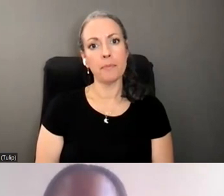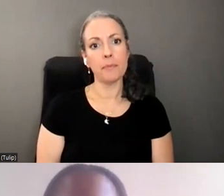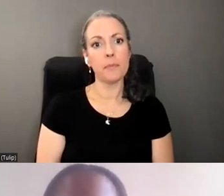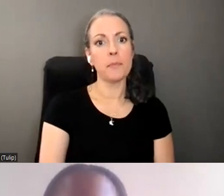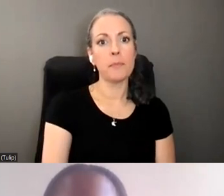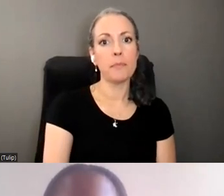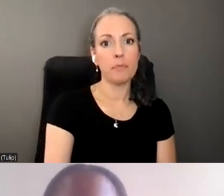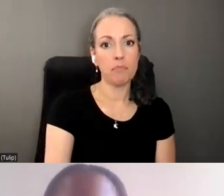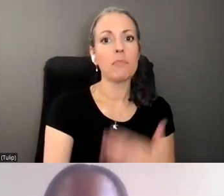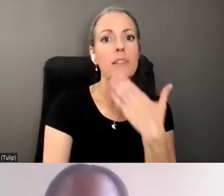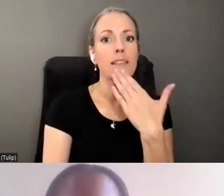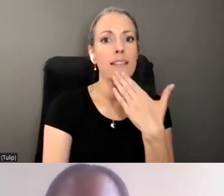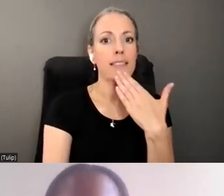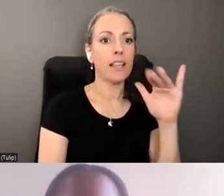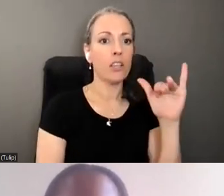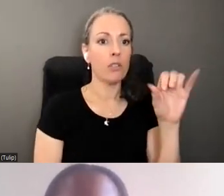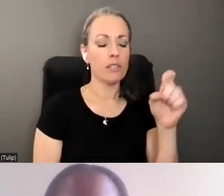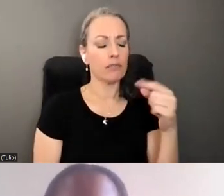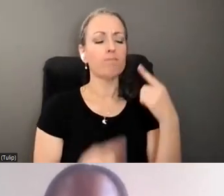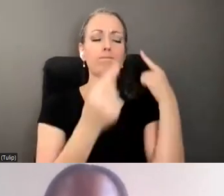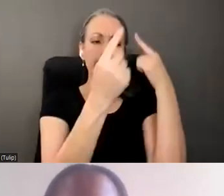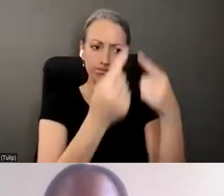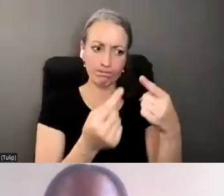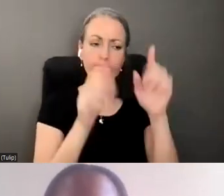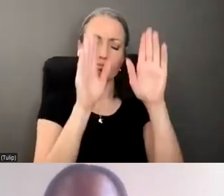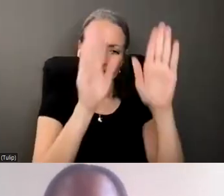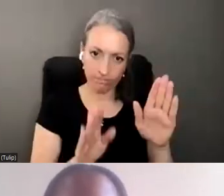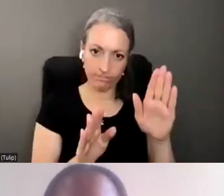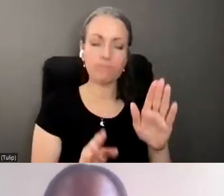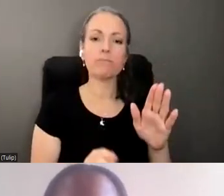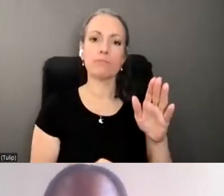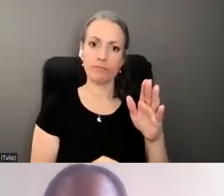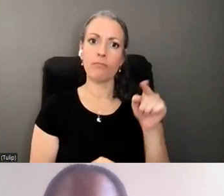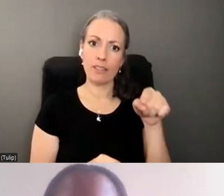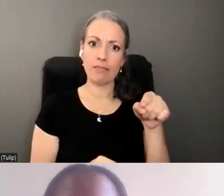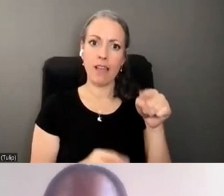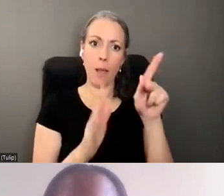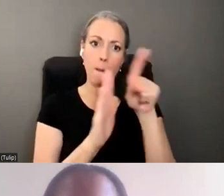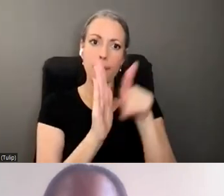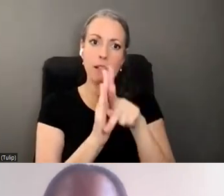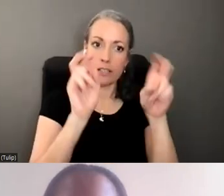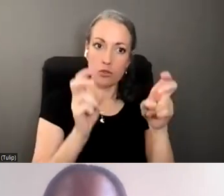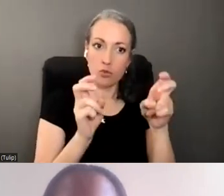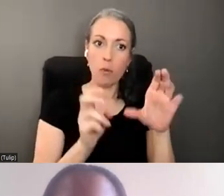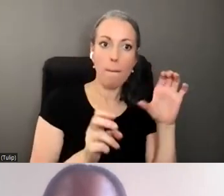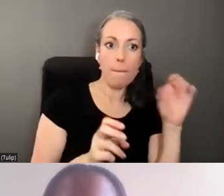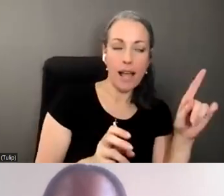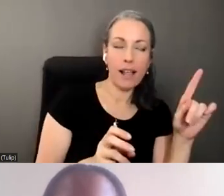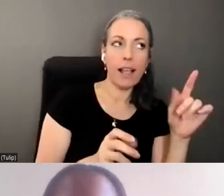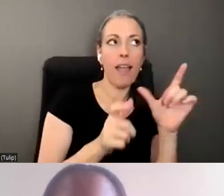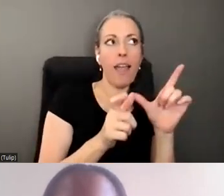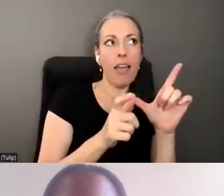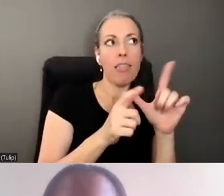Thank you, Lisa. That's wonderful to point out. We can definitely take those, that policy issue back. And then